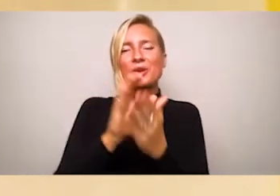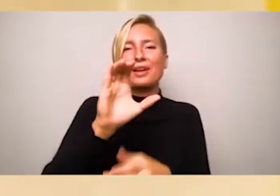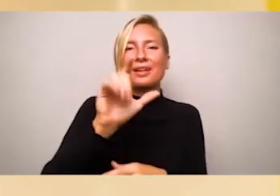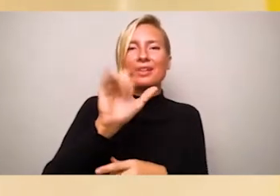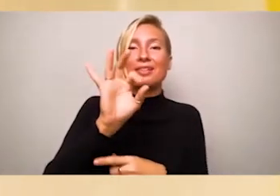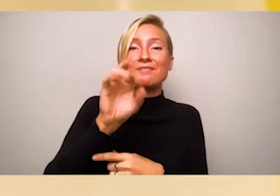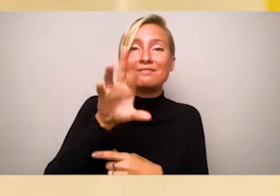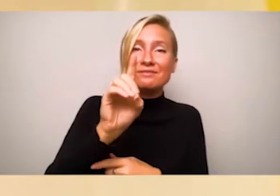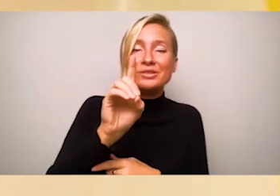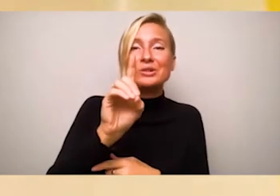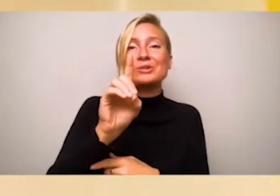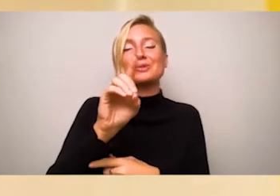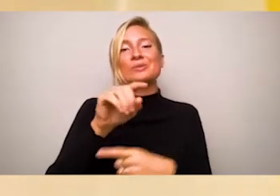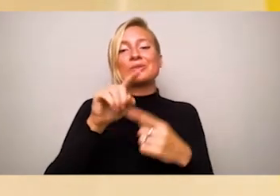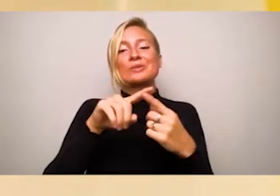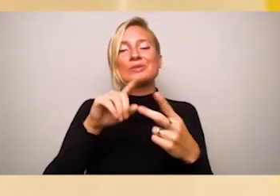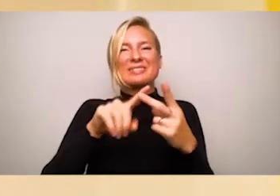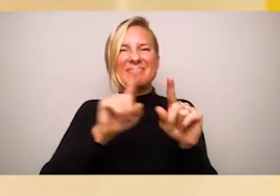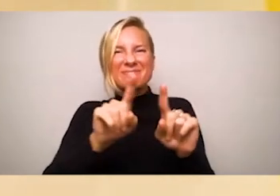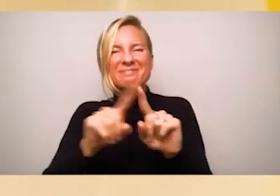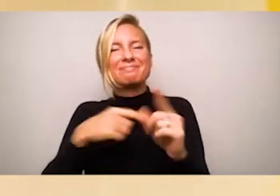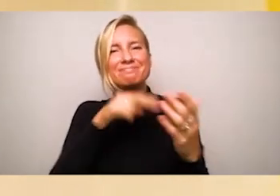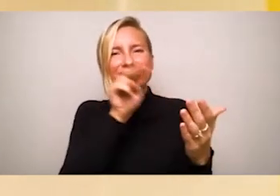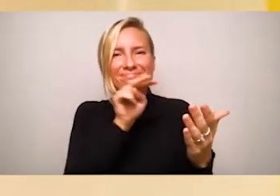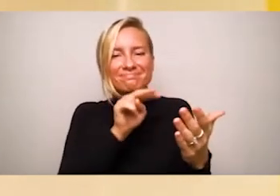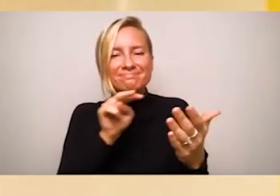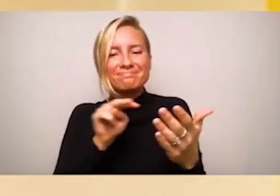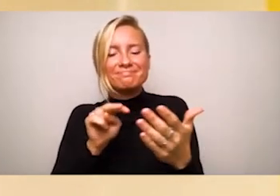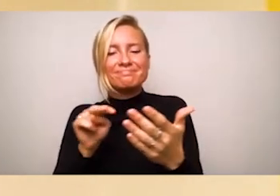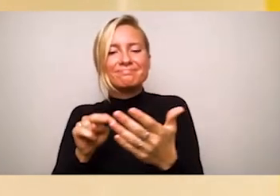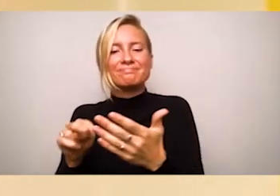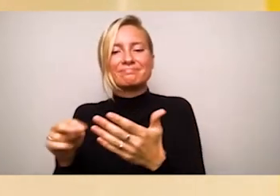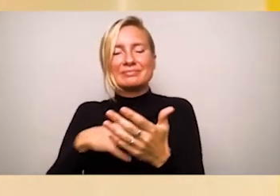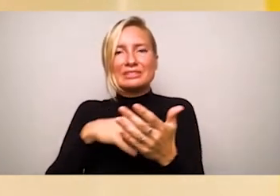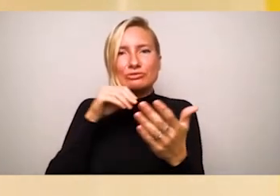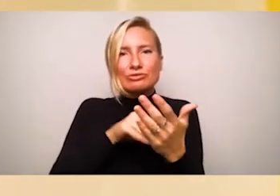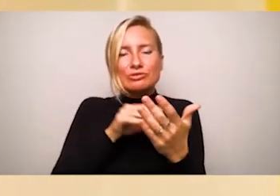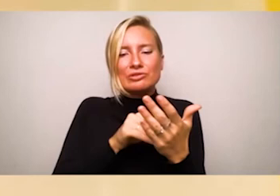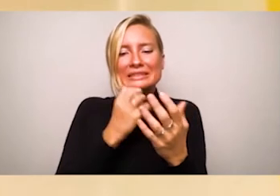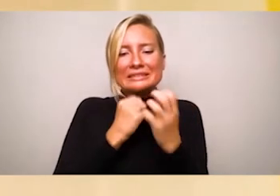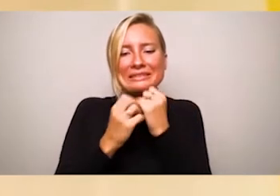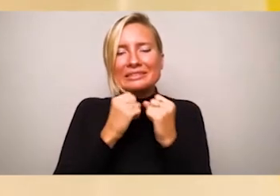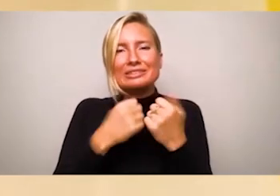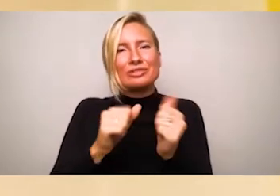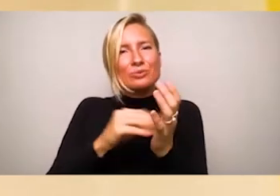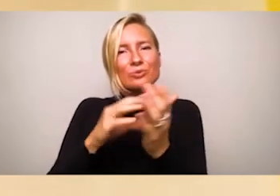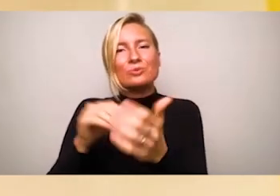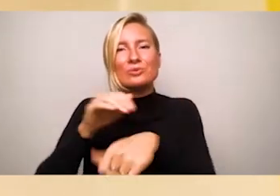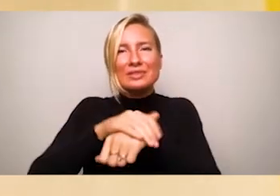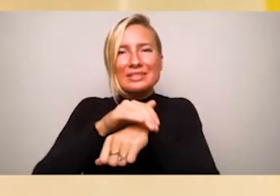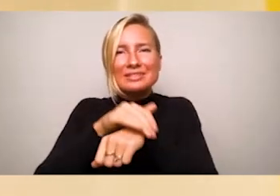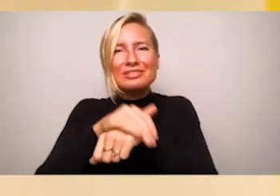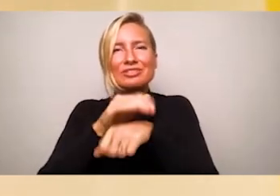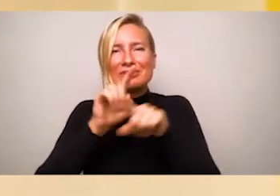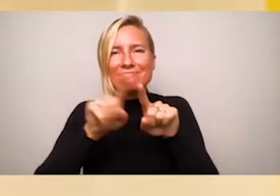But even in that comfort, books reflected my life only in slivers. In the Asian